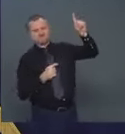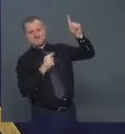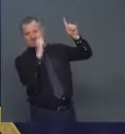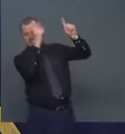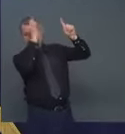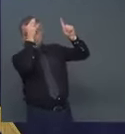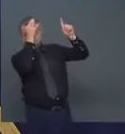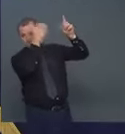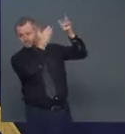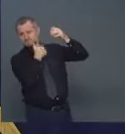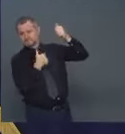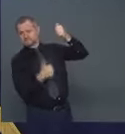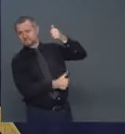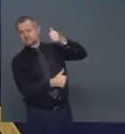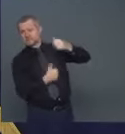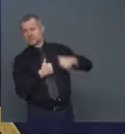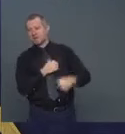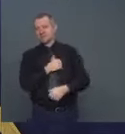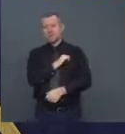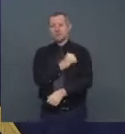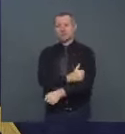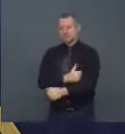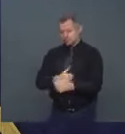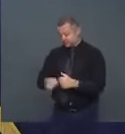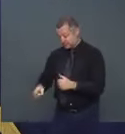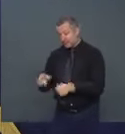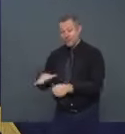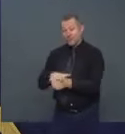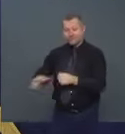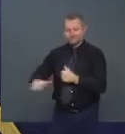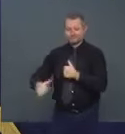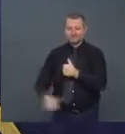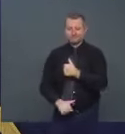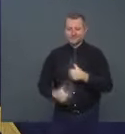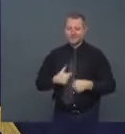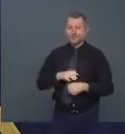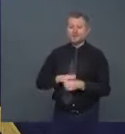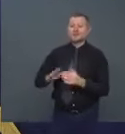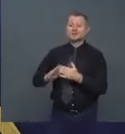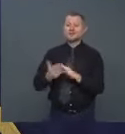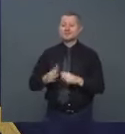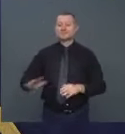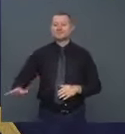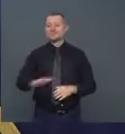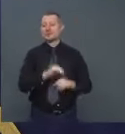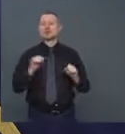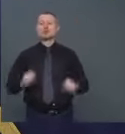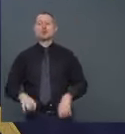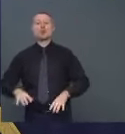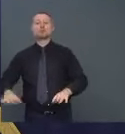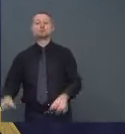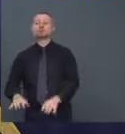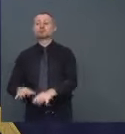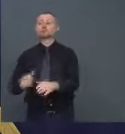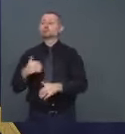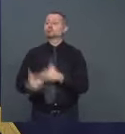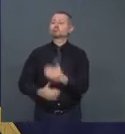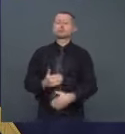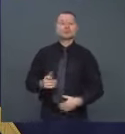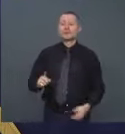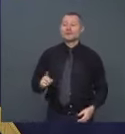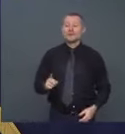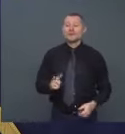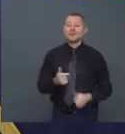This city, no city can take actions that, uh, supersede